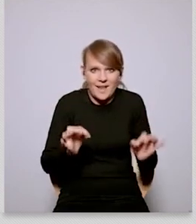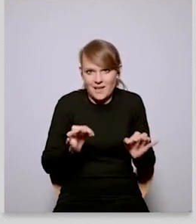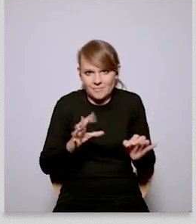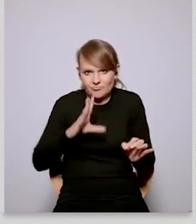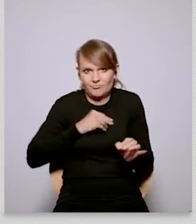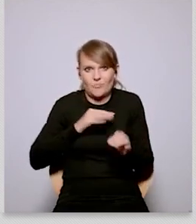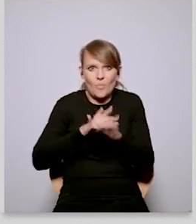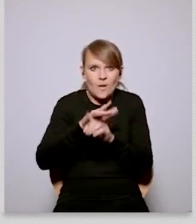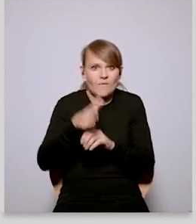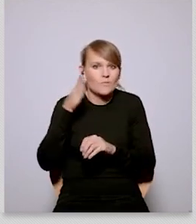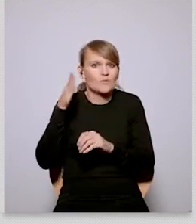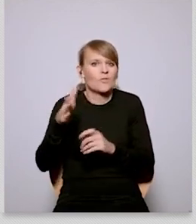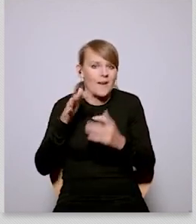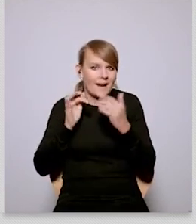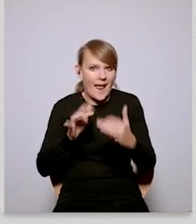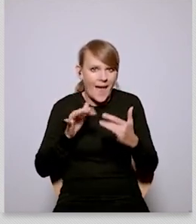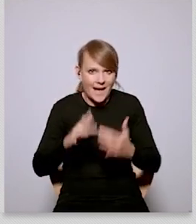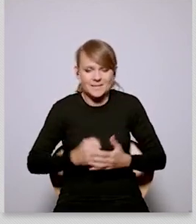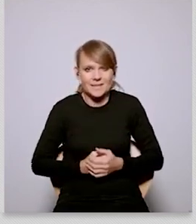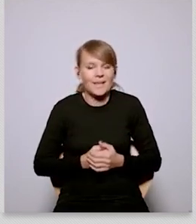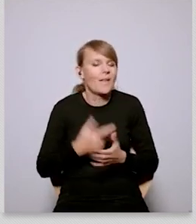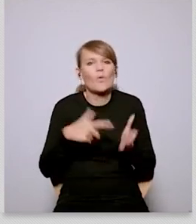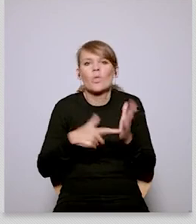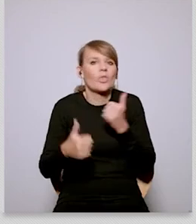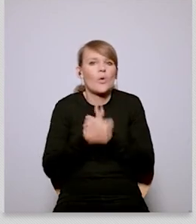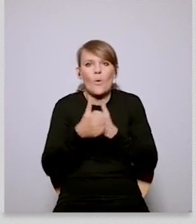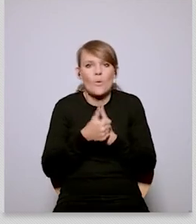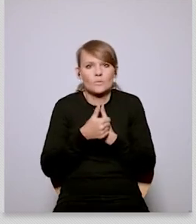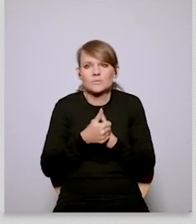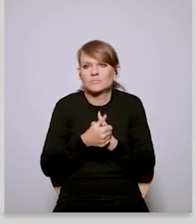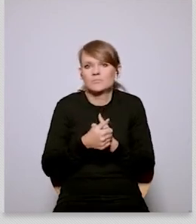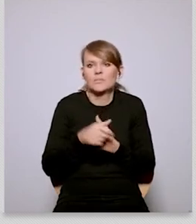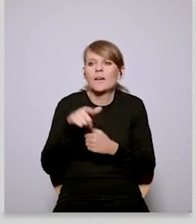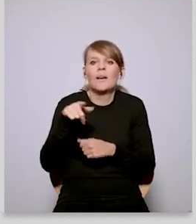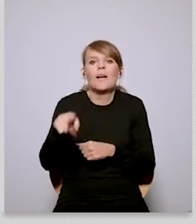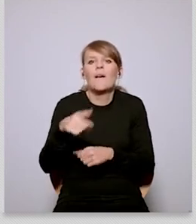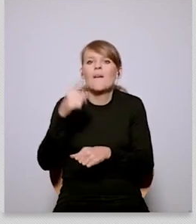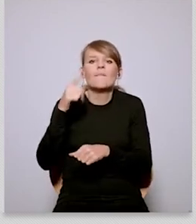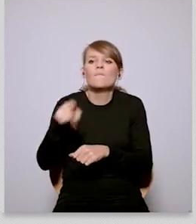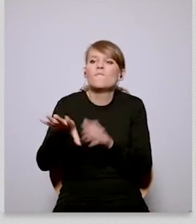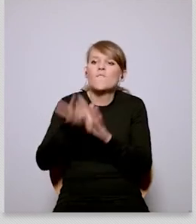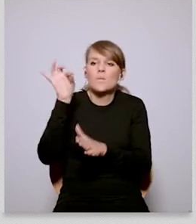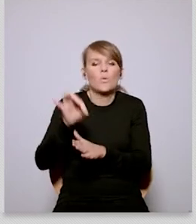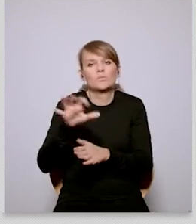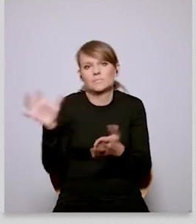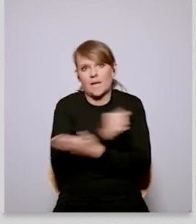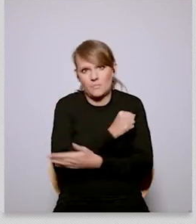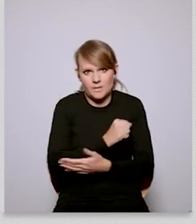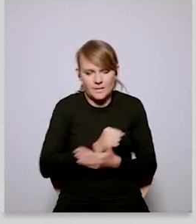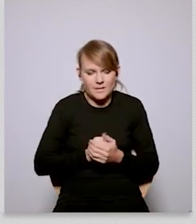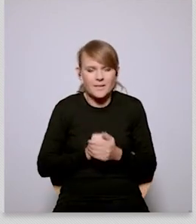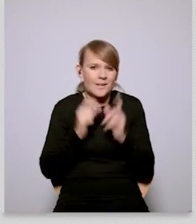taken away from us um at national level and i also think although that isn't the subject of today's conversation that this could be quite